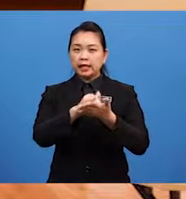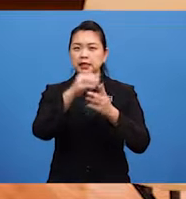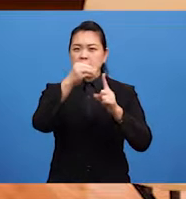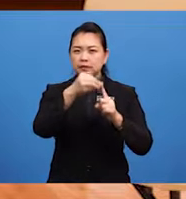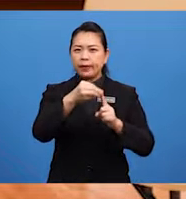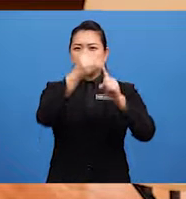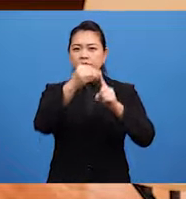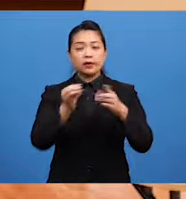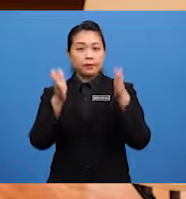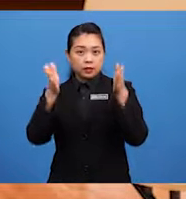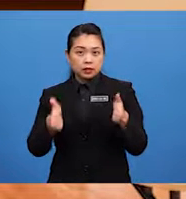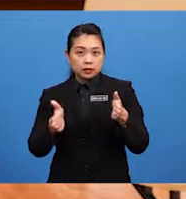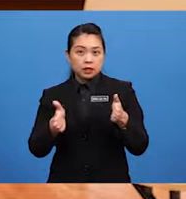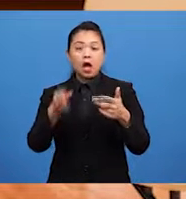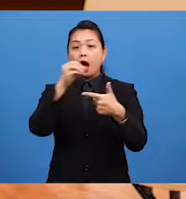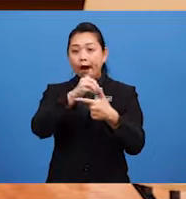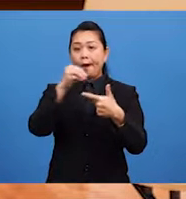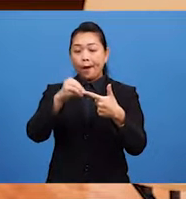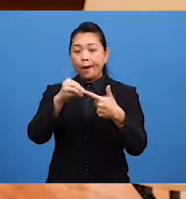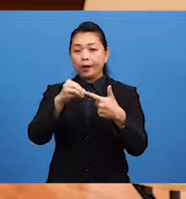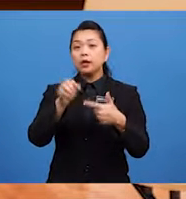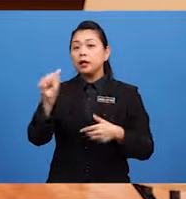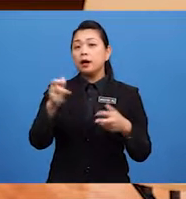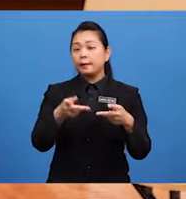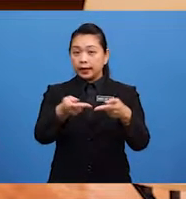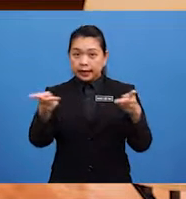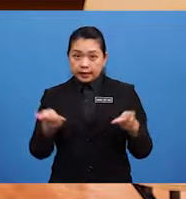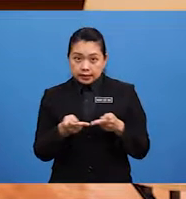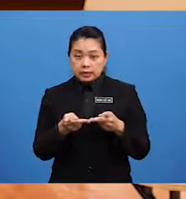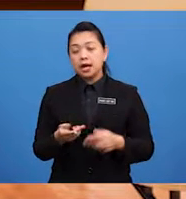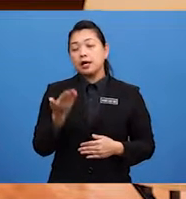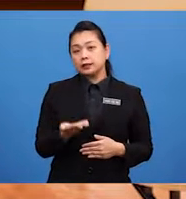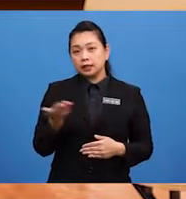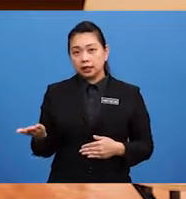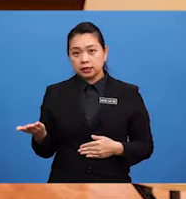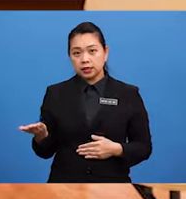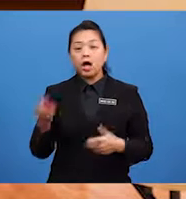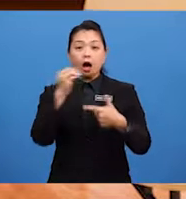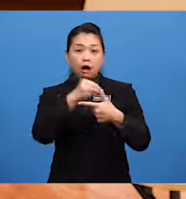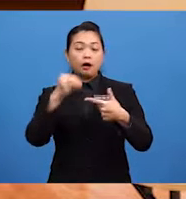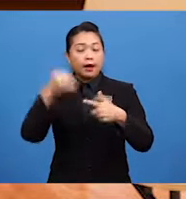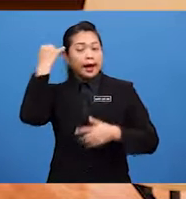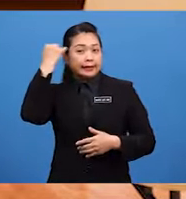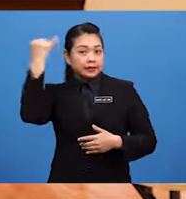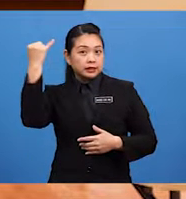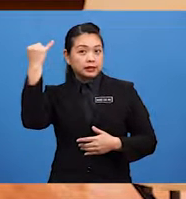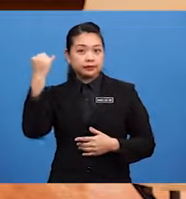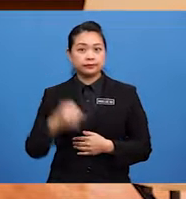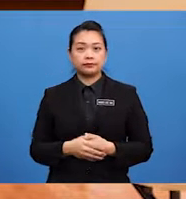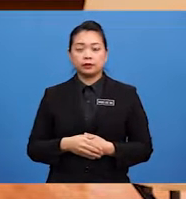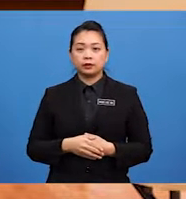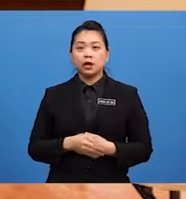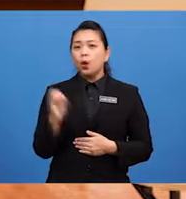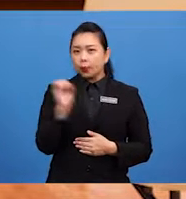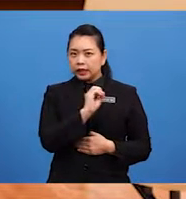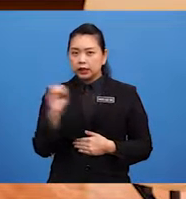Or a place, thing or idea Without